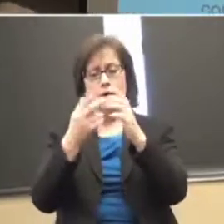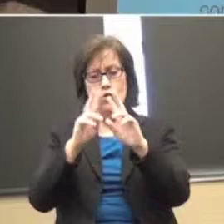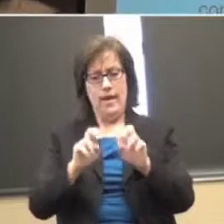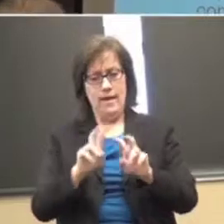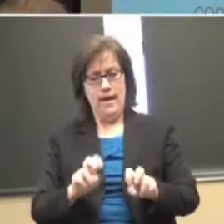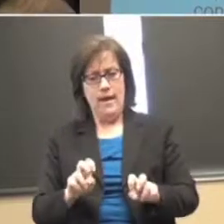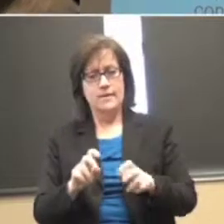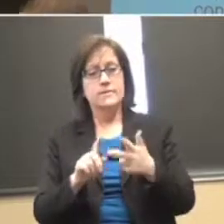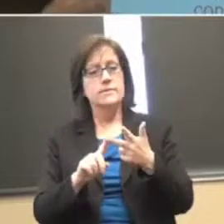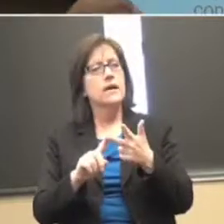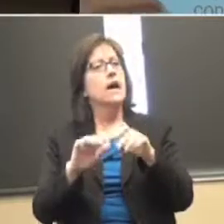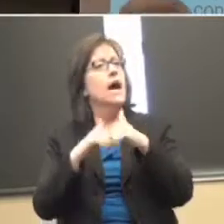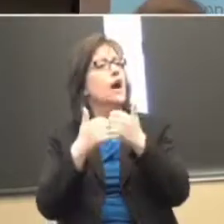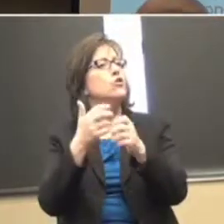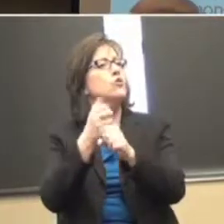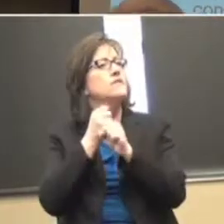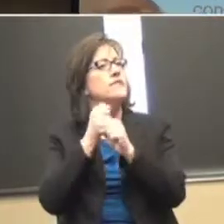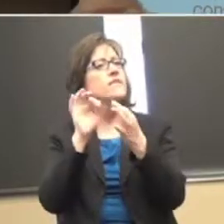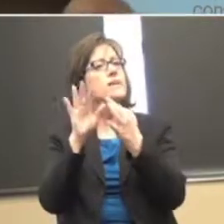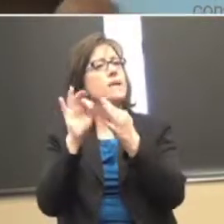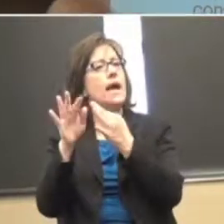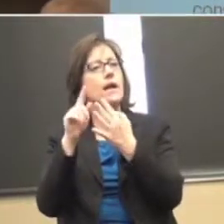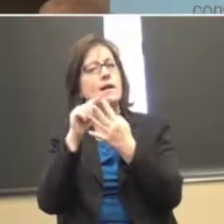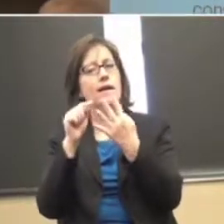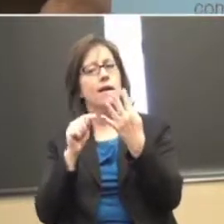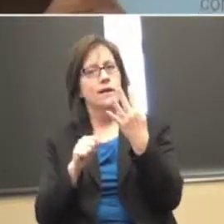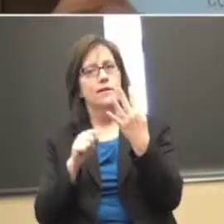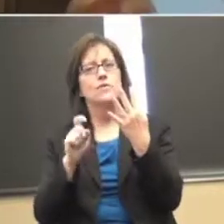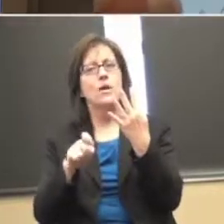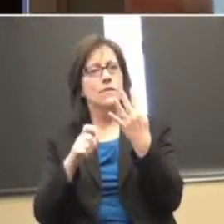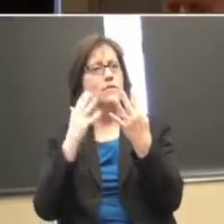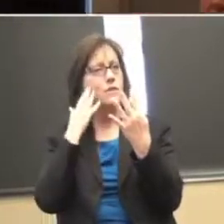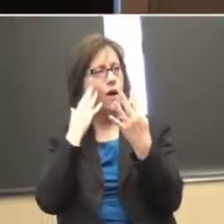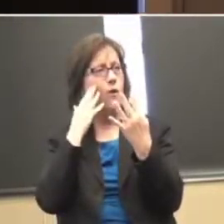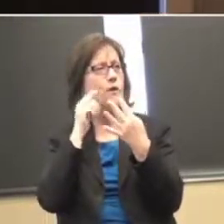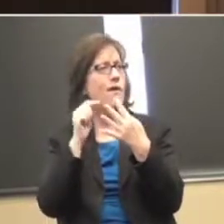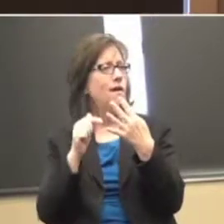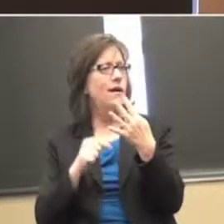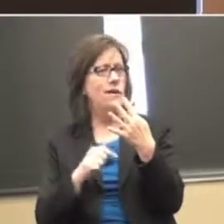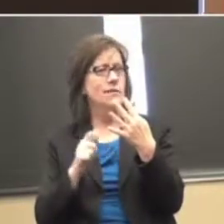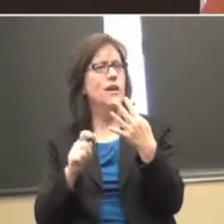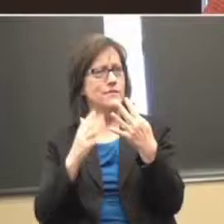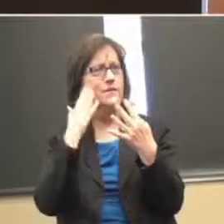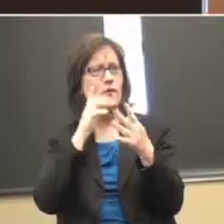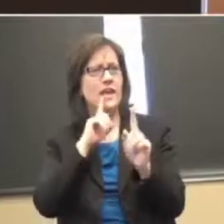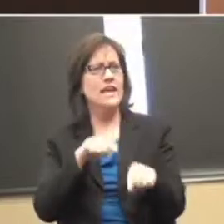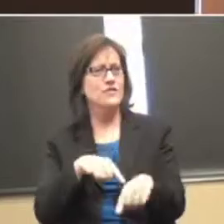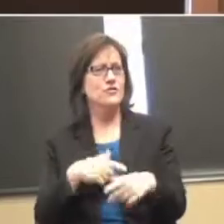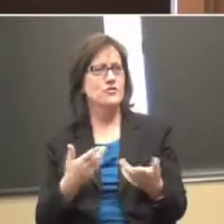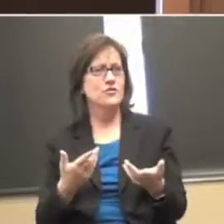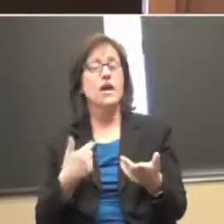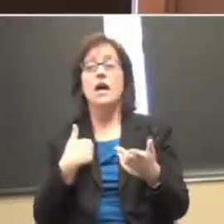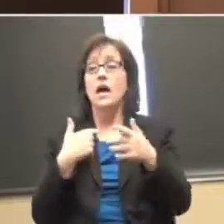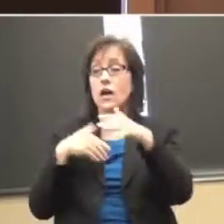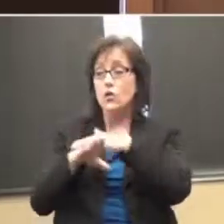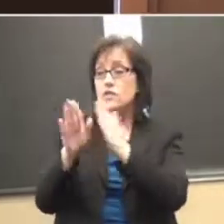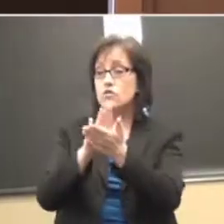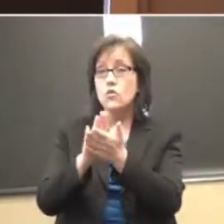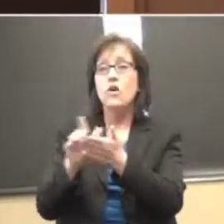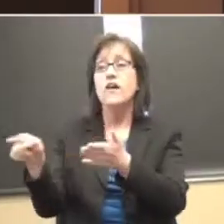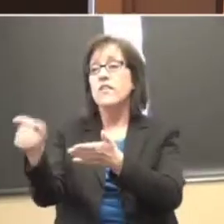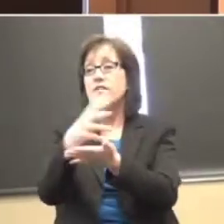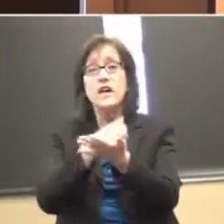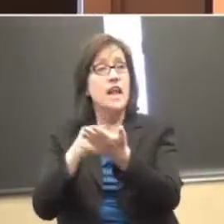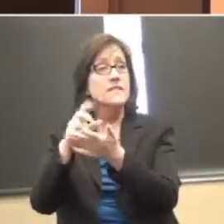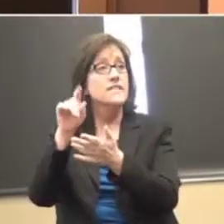feedback? Those questions need to be answered. I don't know how many schools I'll go in, and they've collected the data. Nobody's looked at